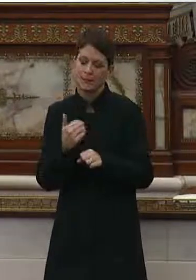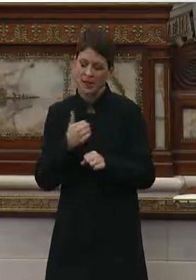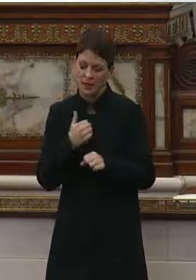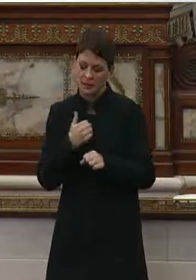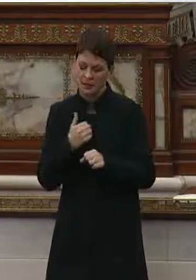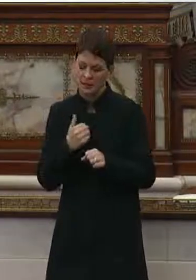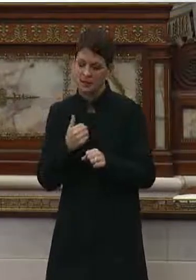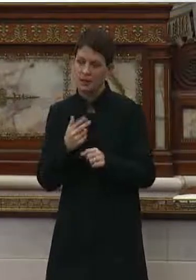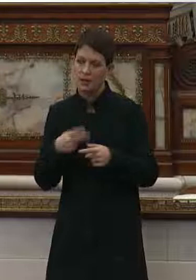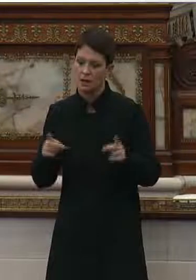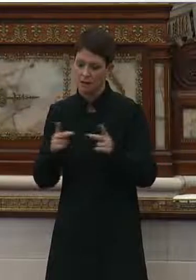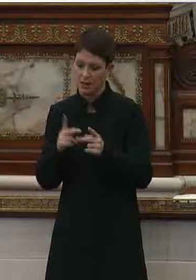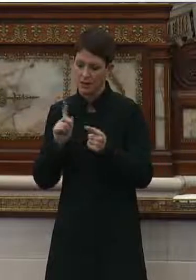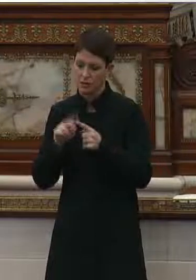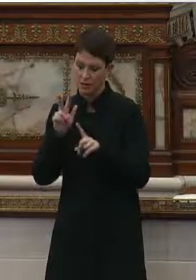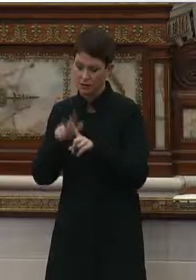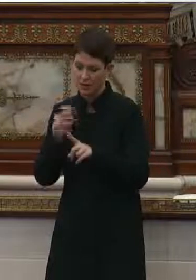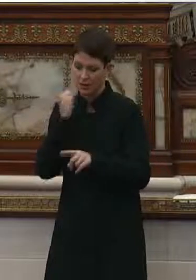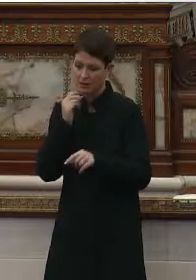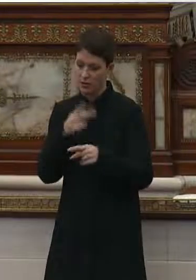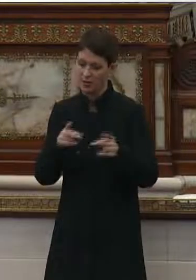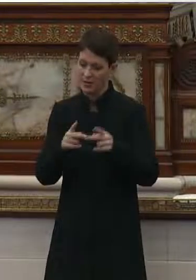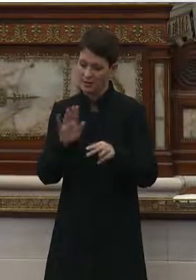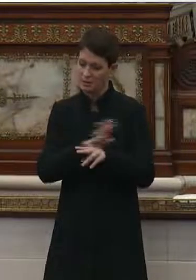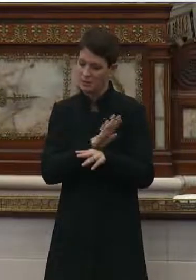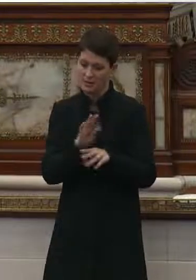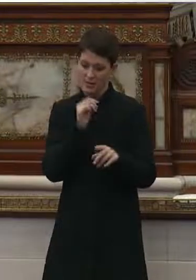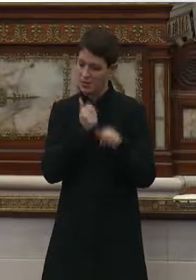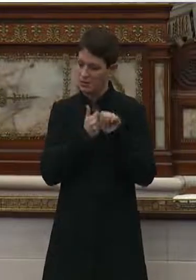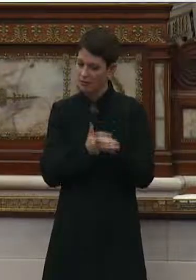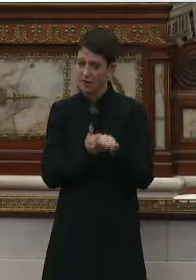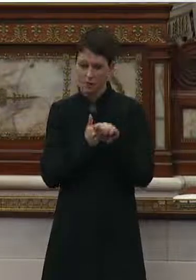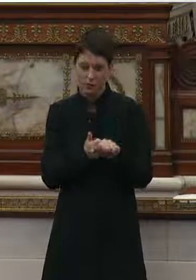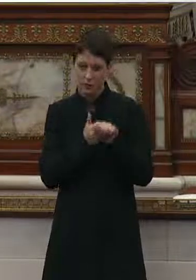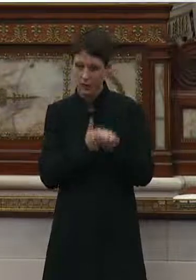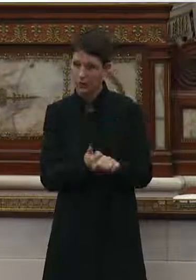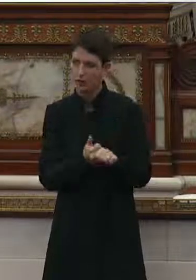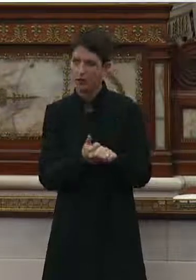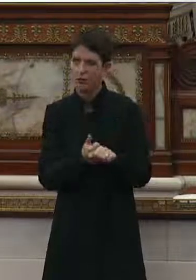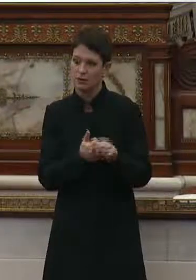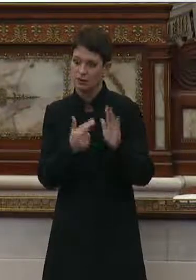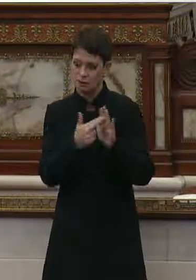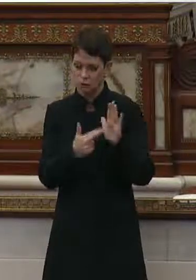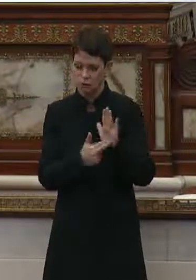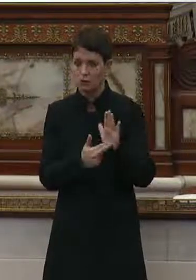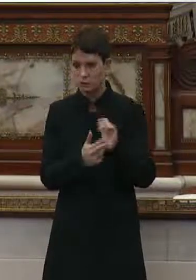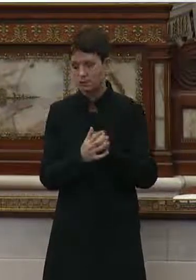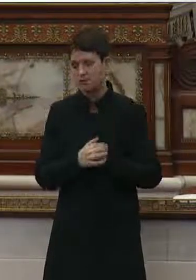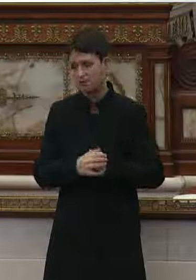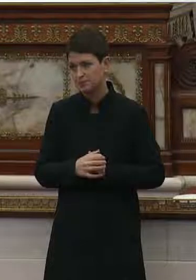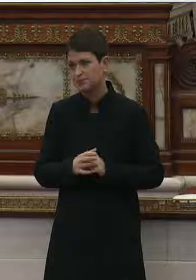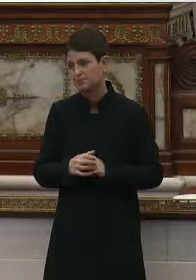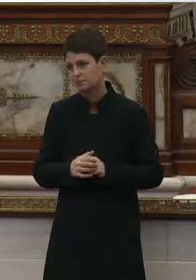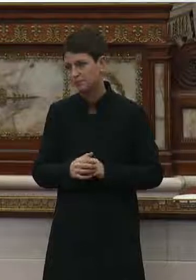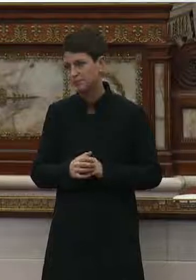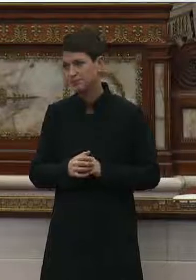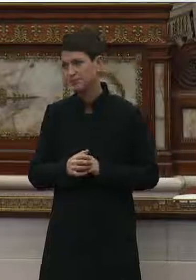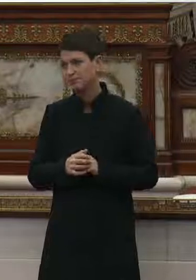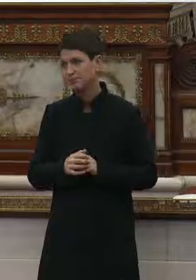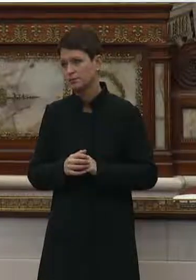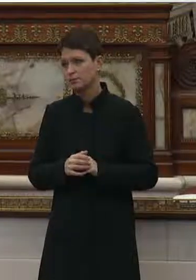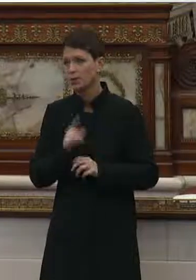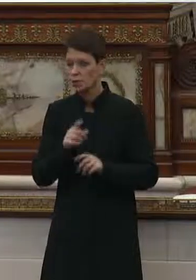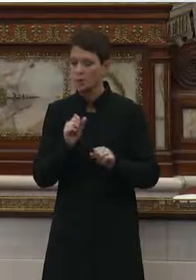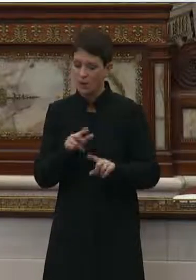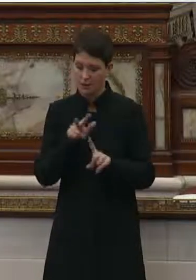recourse. If your place of business is not following or abiding by mandates, you can